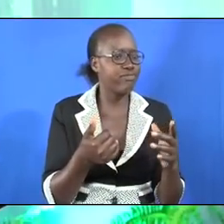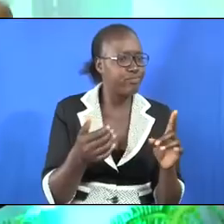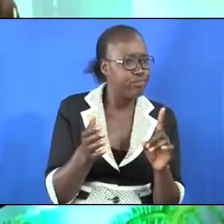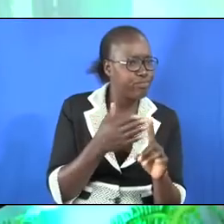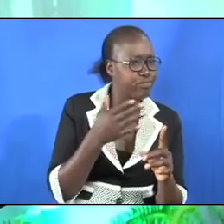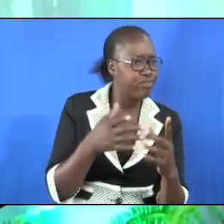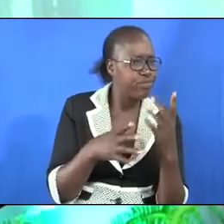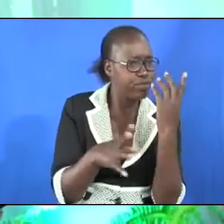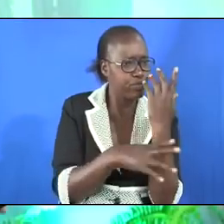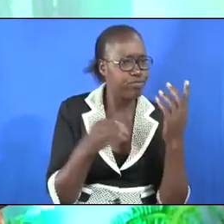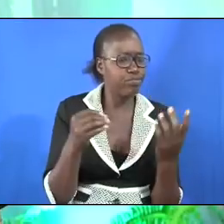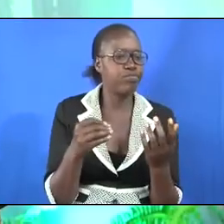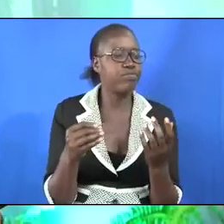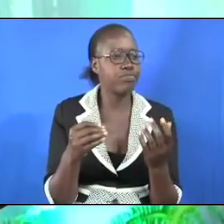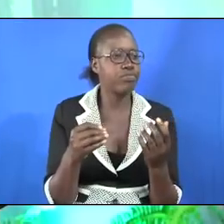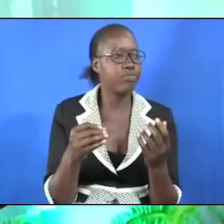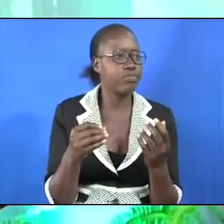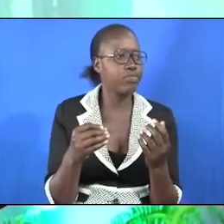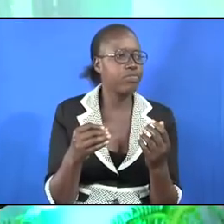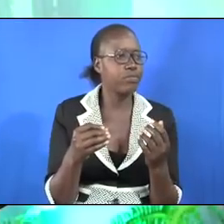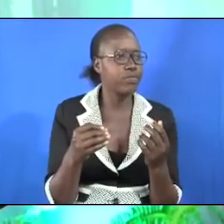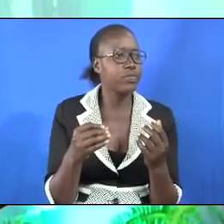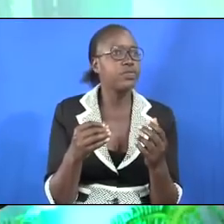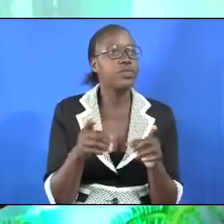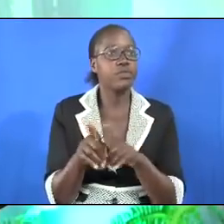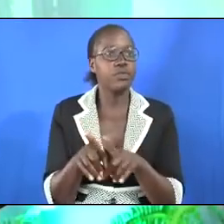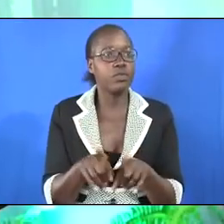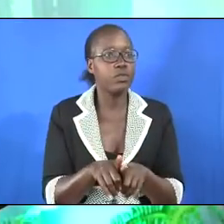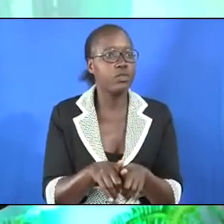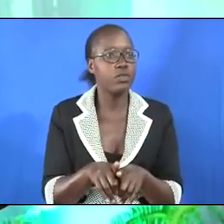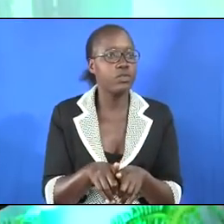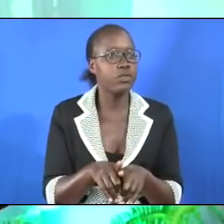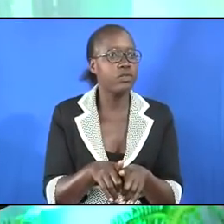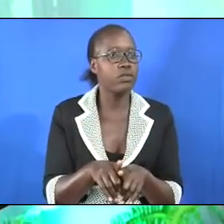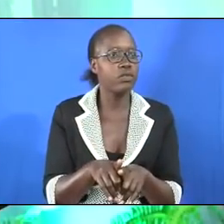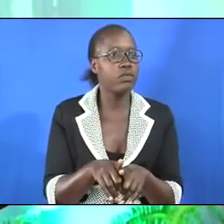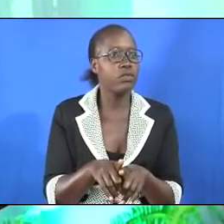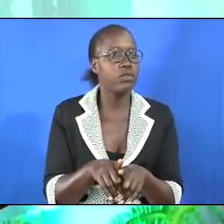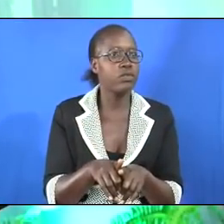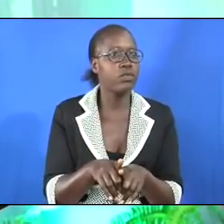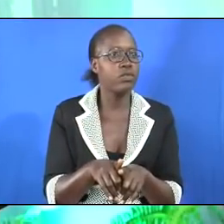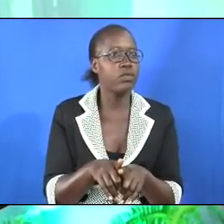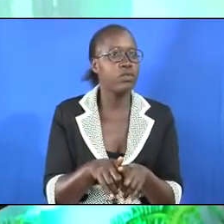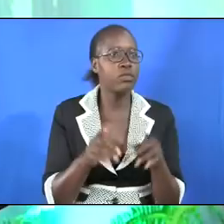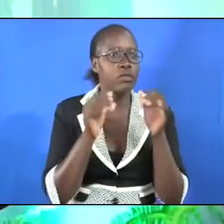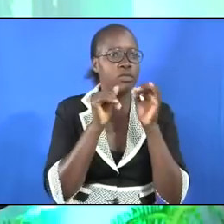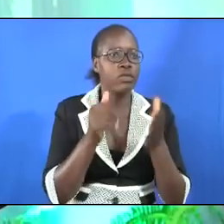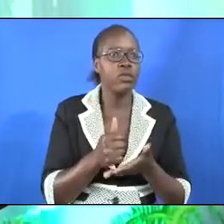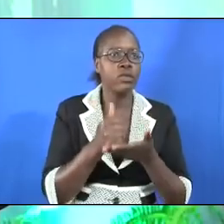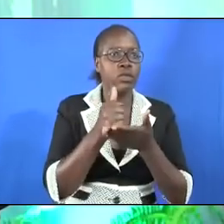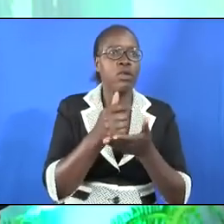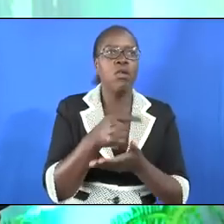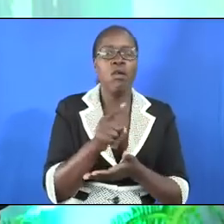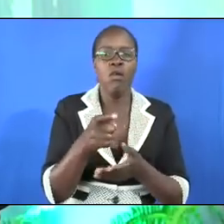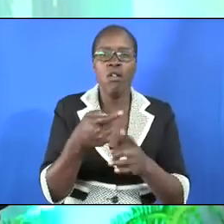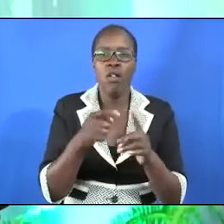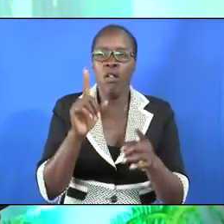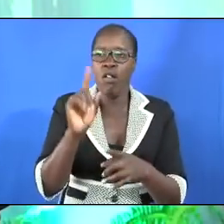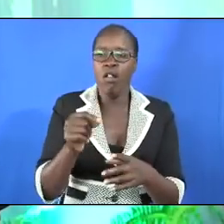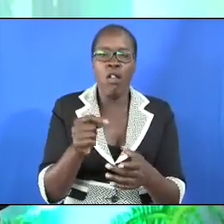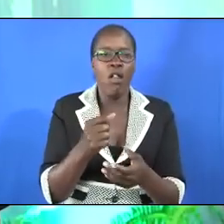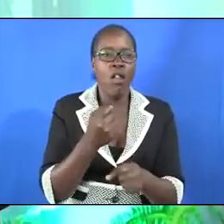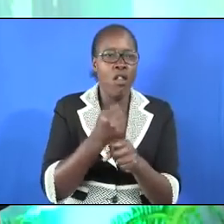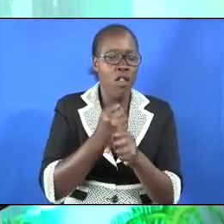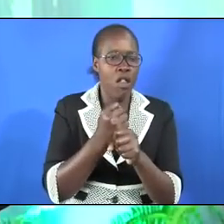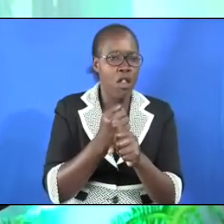looting them. And also blessing and helping themselves with cheap labor.